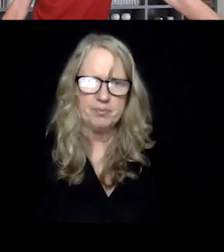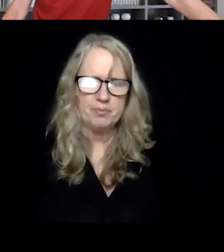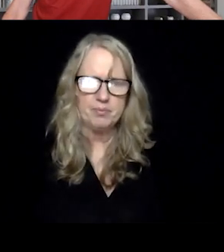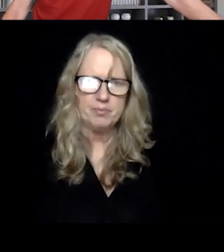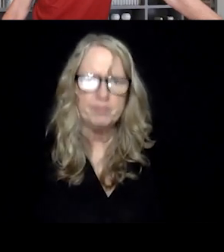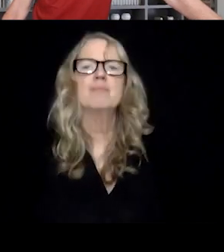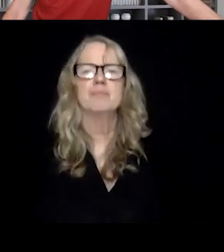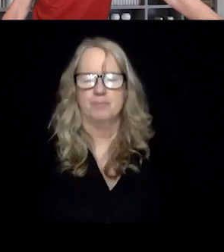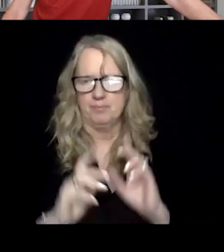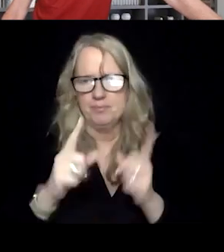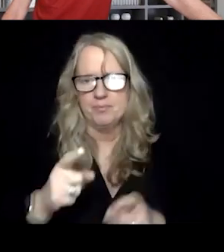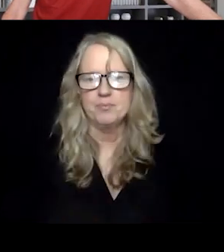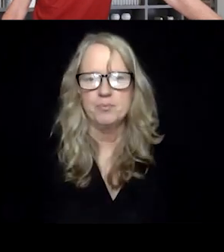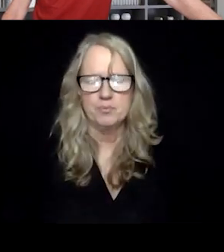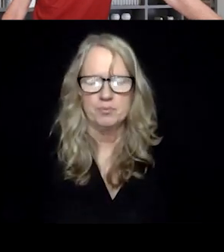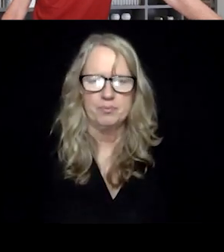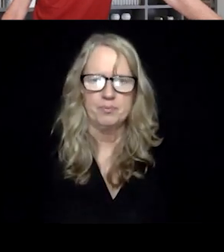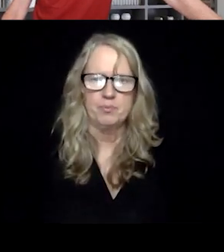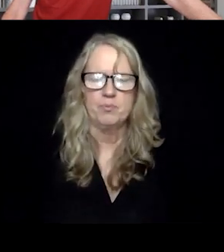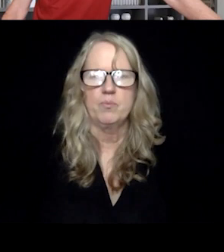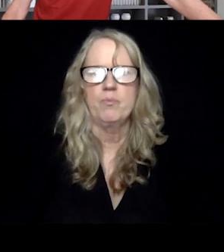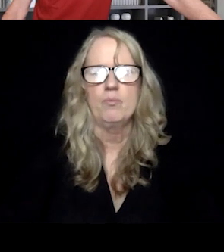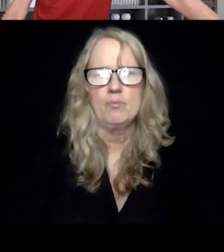Ah, there it is.